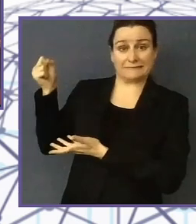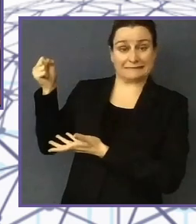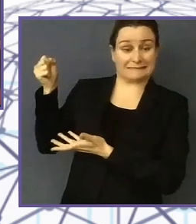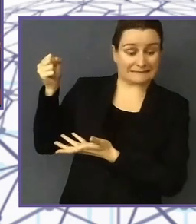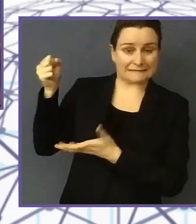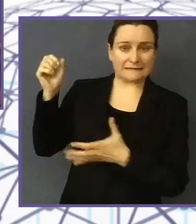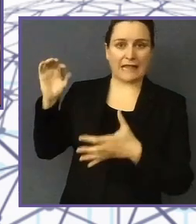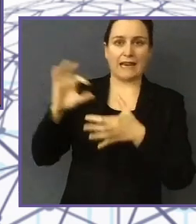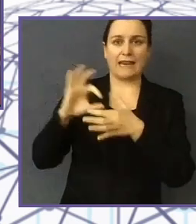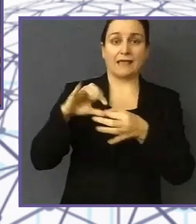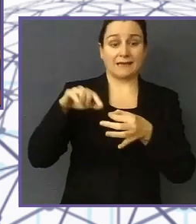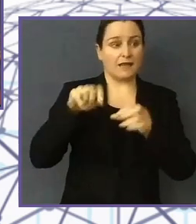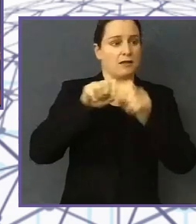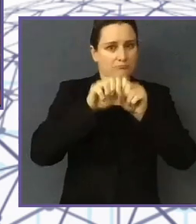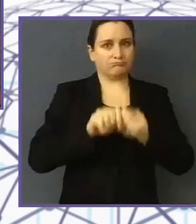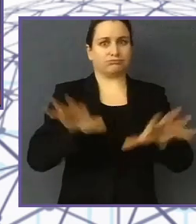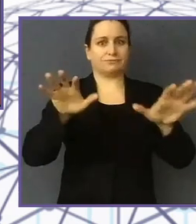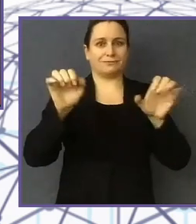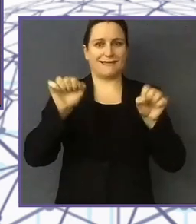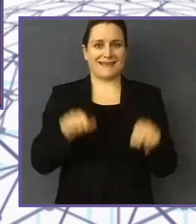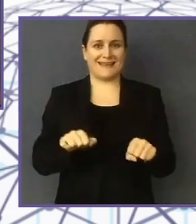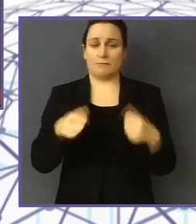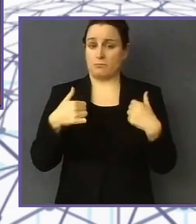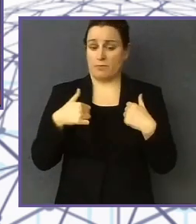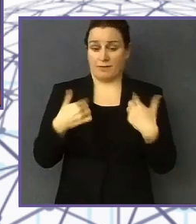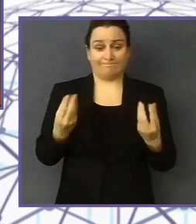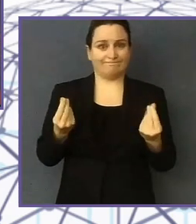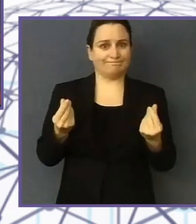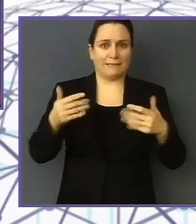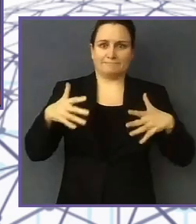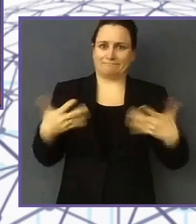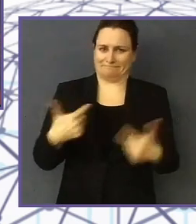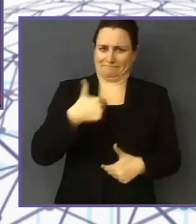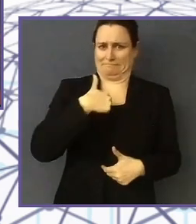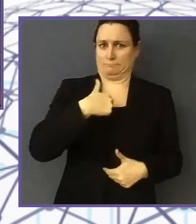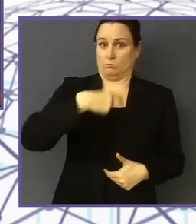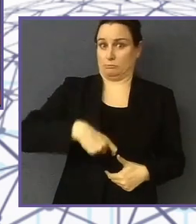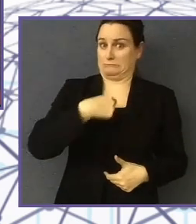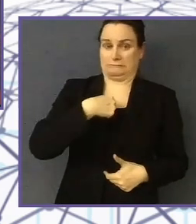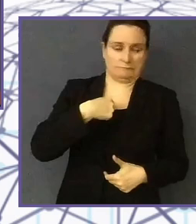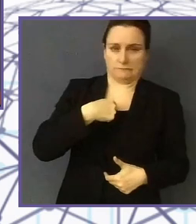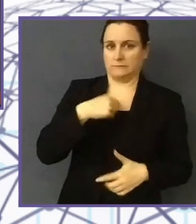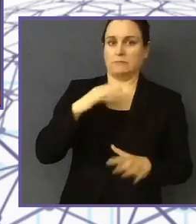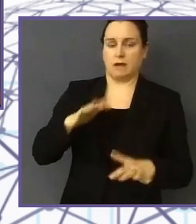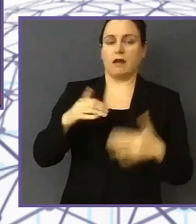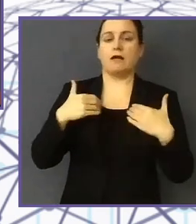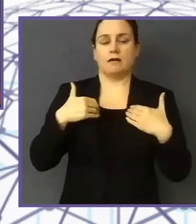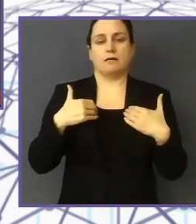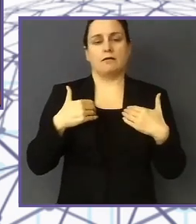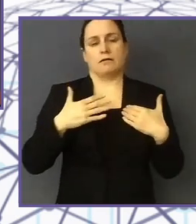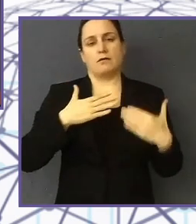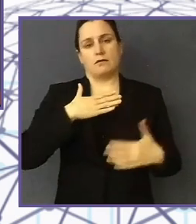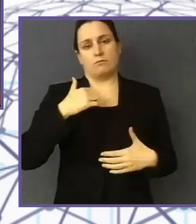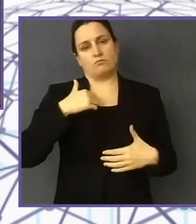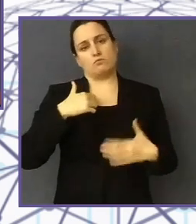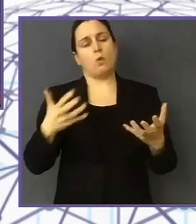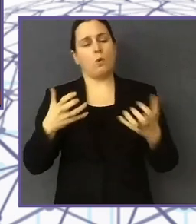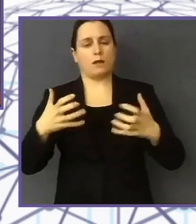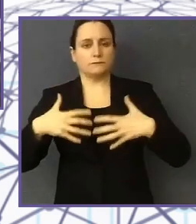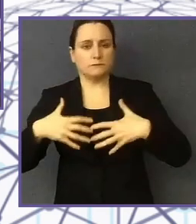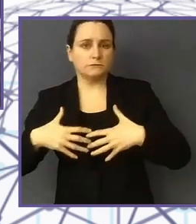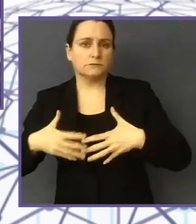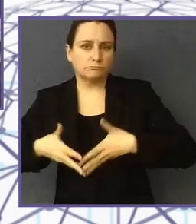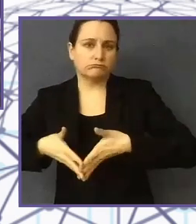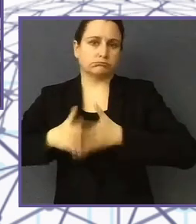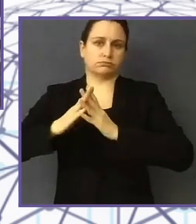personally invest in Bratt or in anybody else. But we are going to set up a fund. We are going to have a call. We